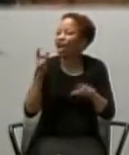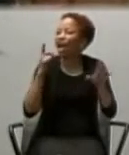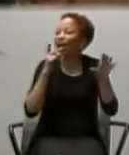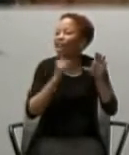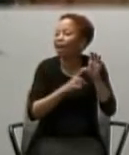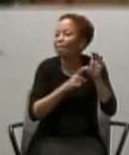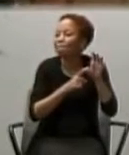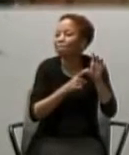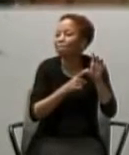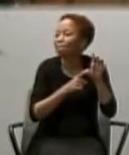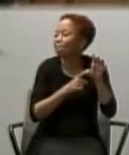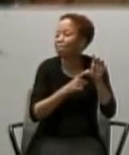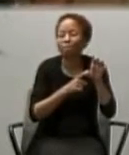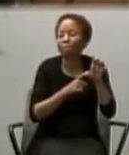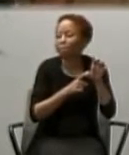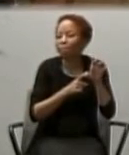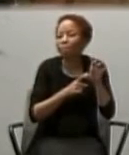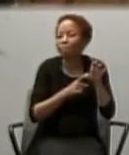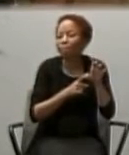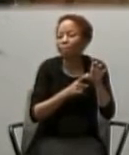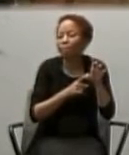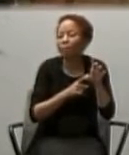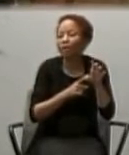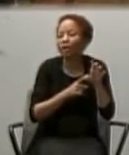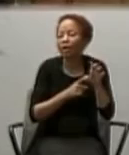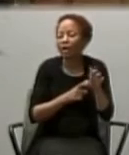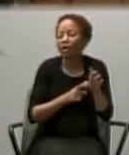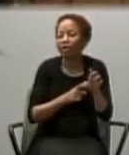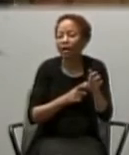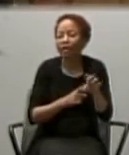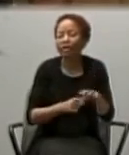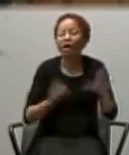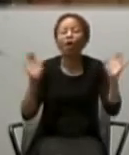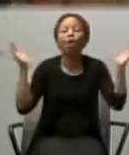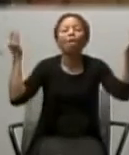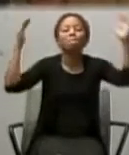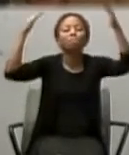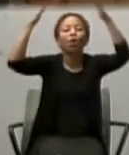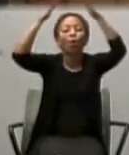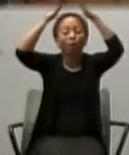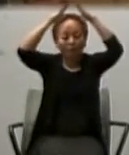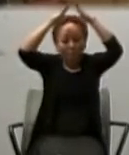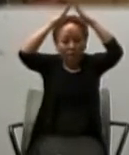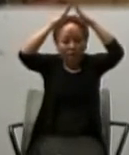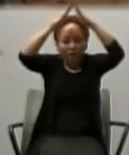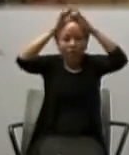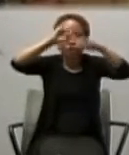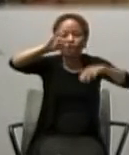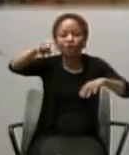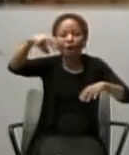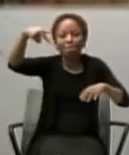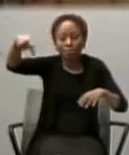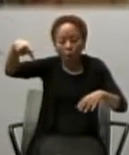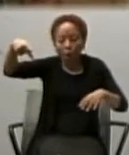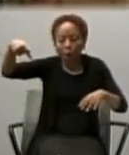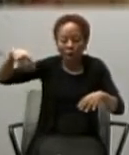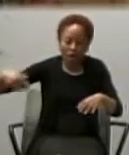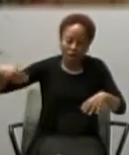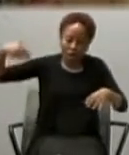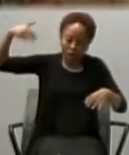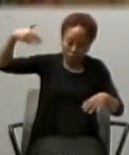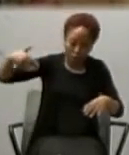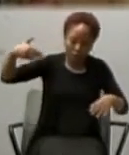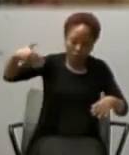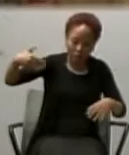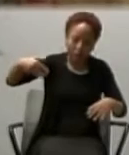And what the popes, been saying to us, since the time, of the great John Paul II, right down to our own Pope